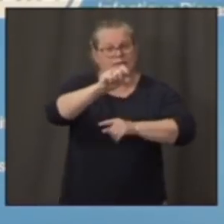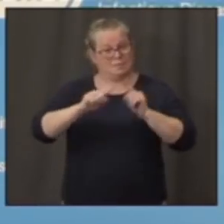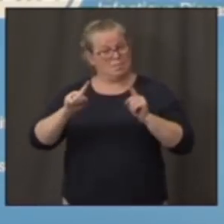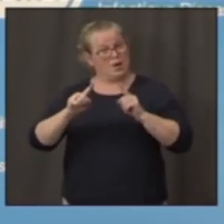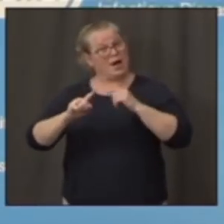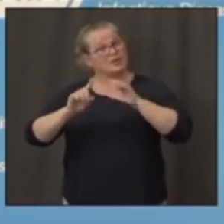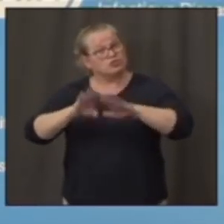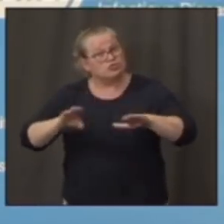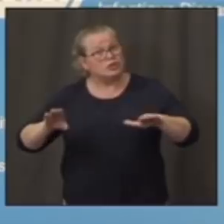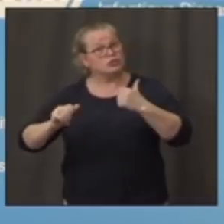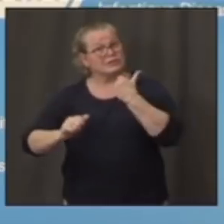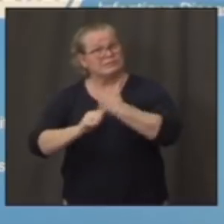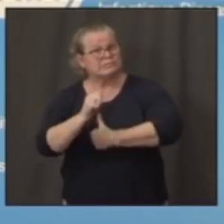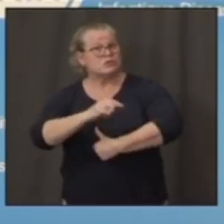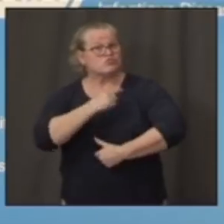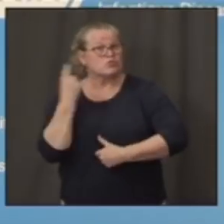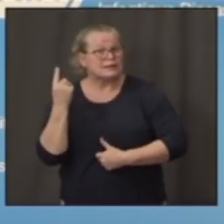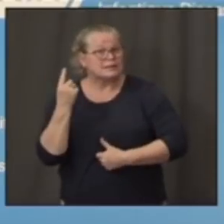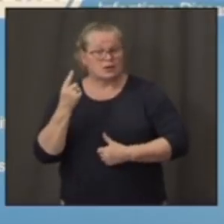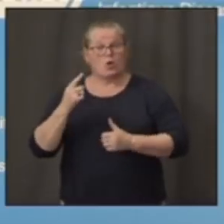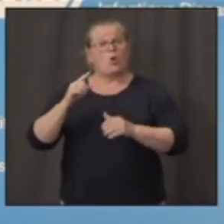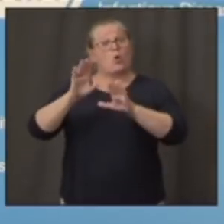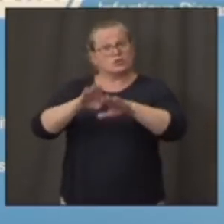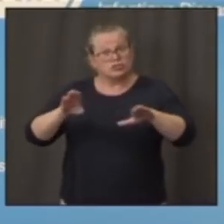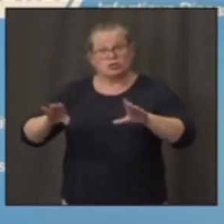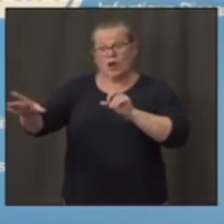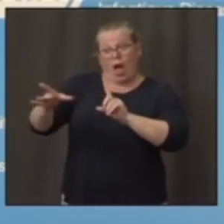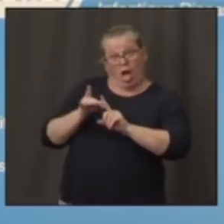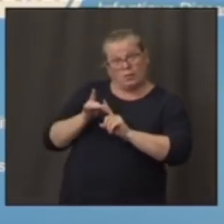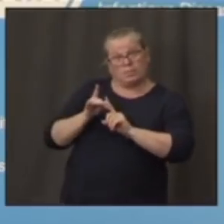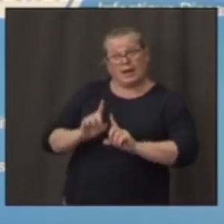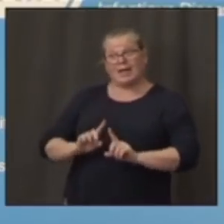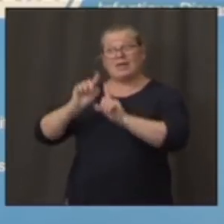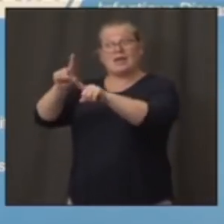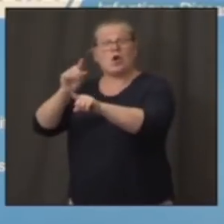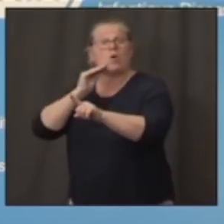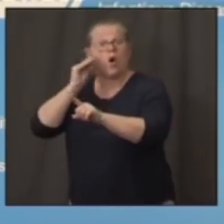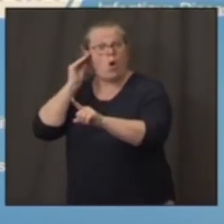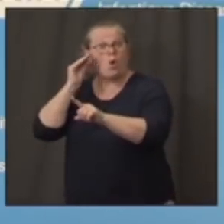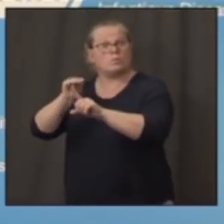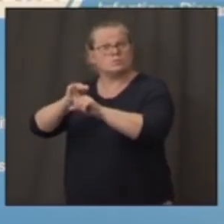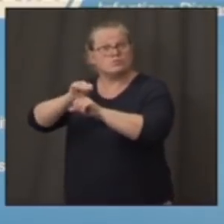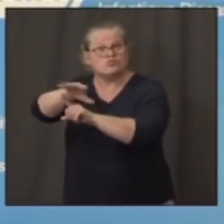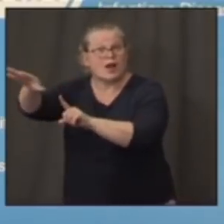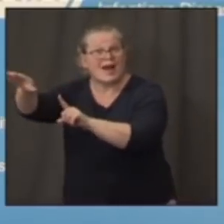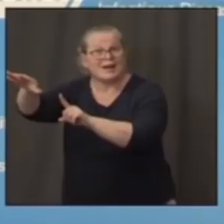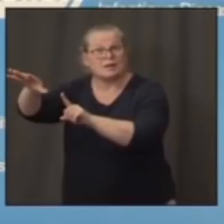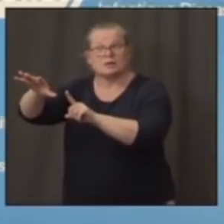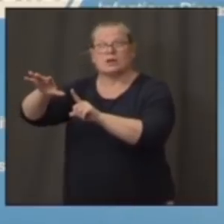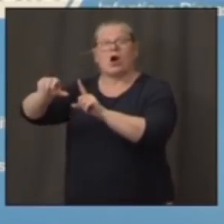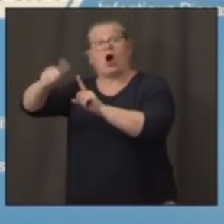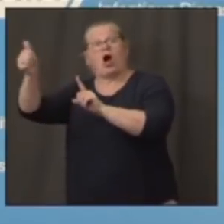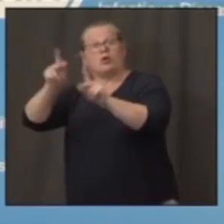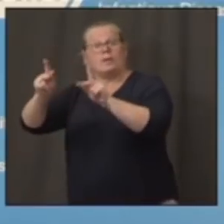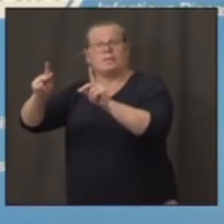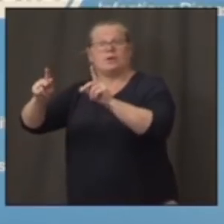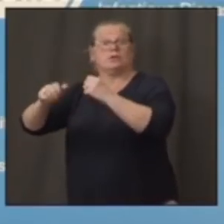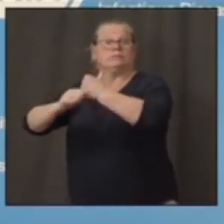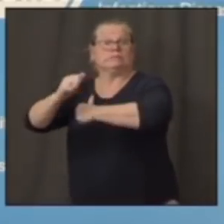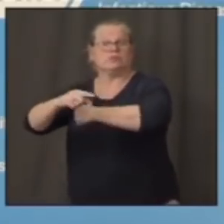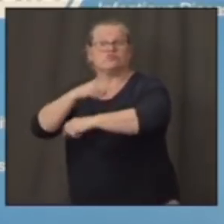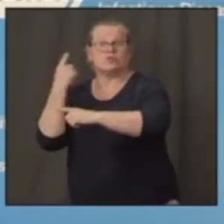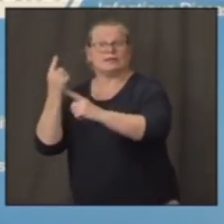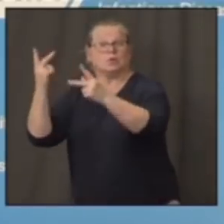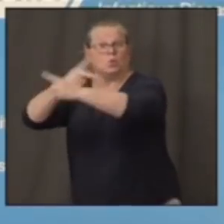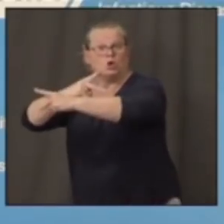the expense of their transmitting it to someone who would be at a risk, I think we have to be very careful. The best